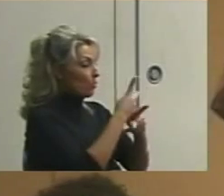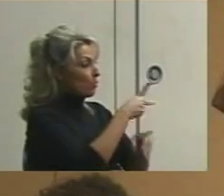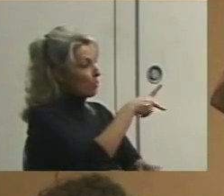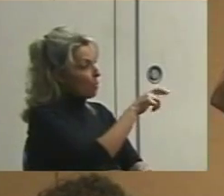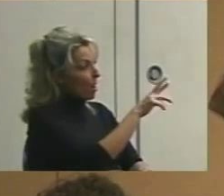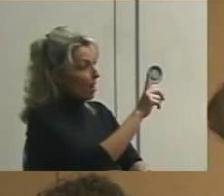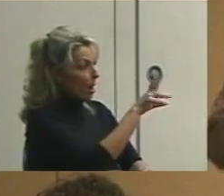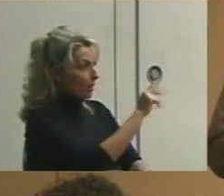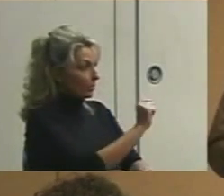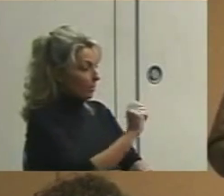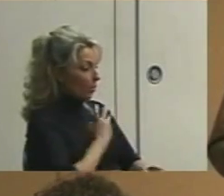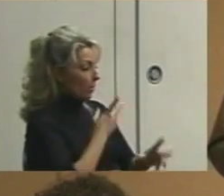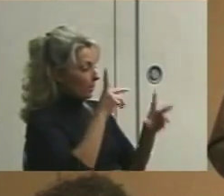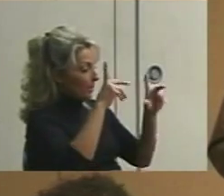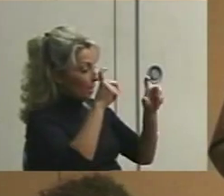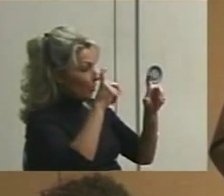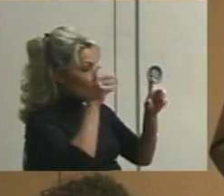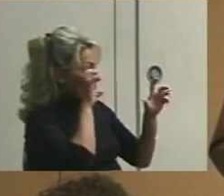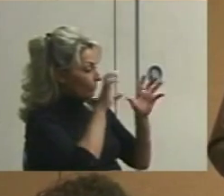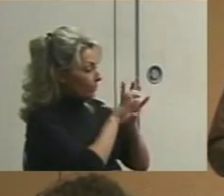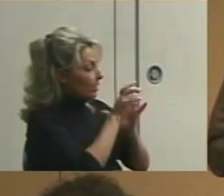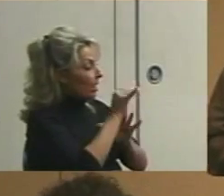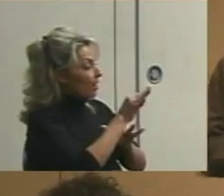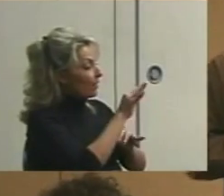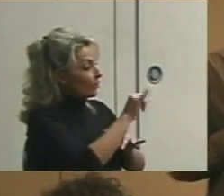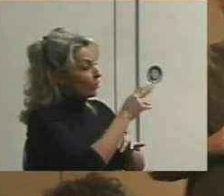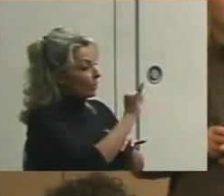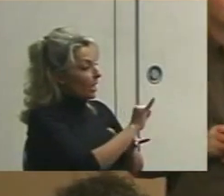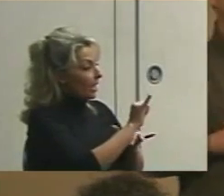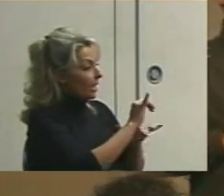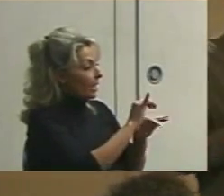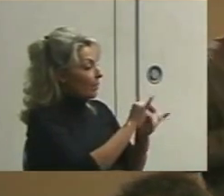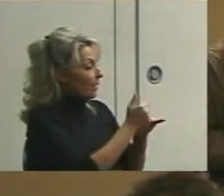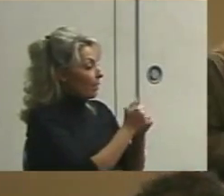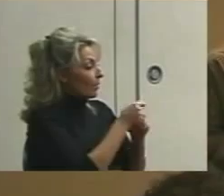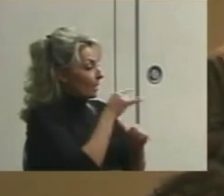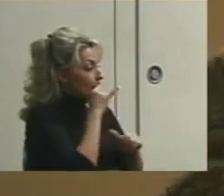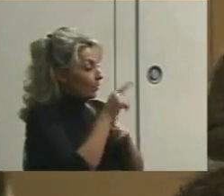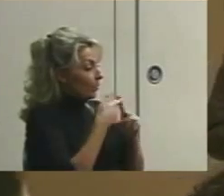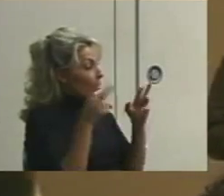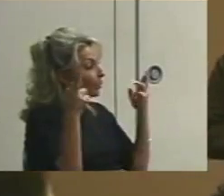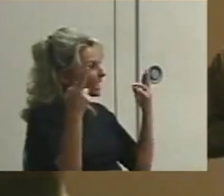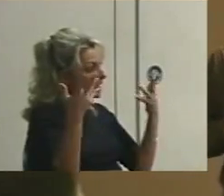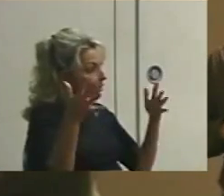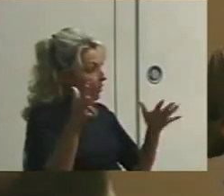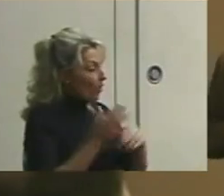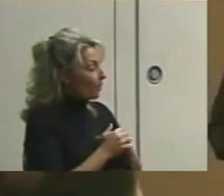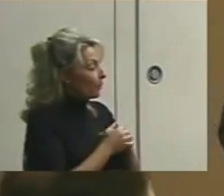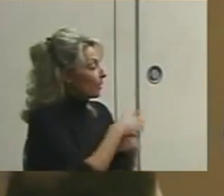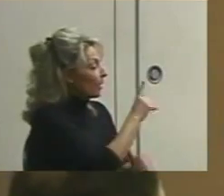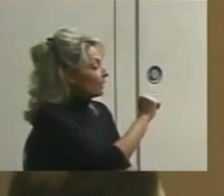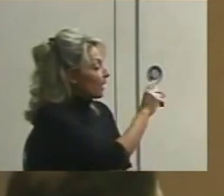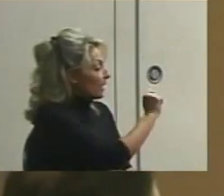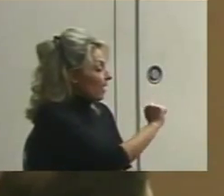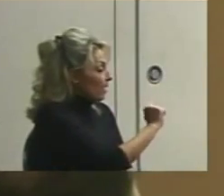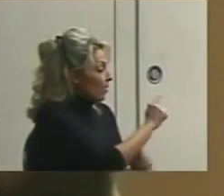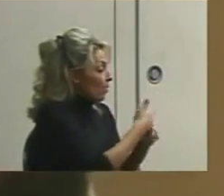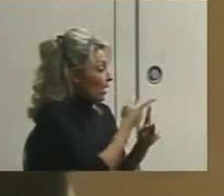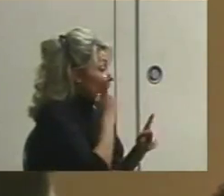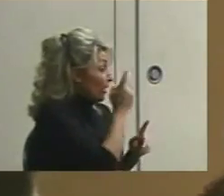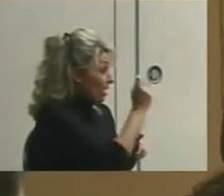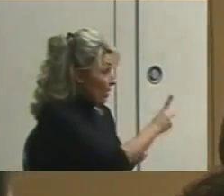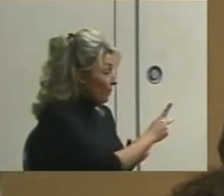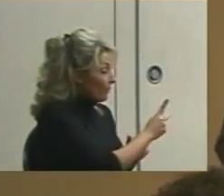it. There's Johnny playing with other kids at the end of recess. Now what would be my data later when I want to go look it up?